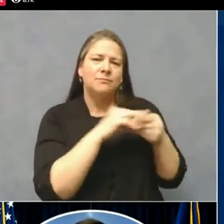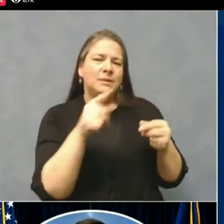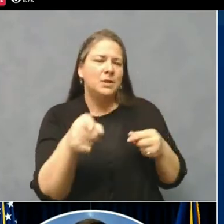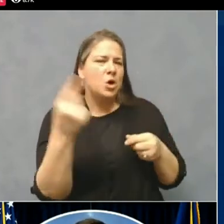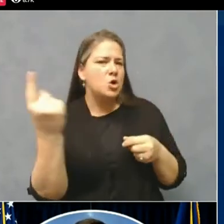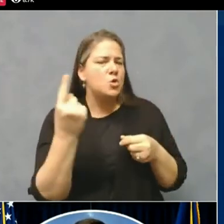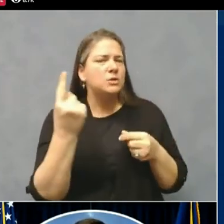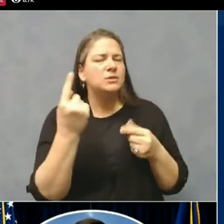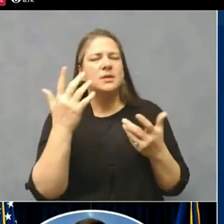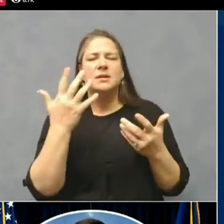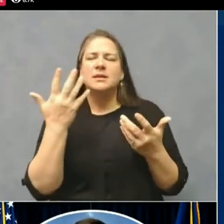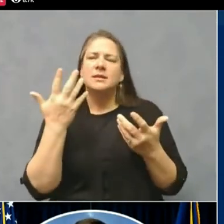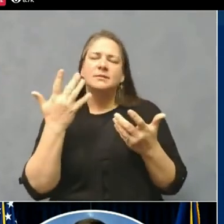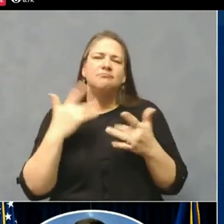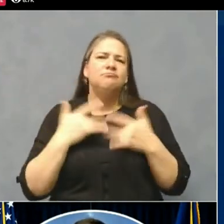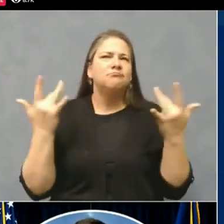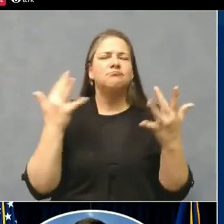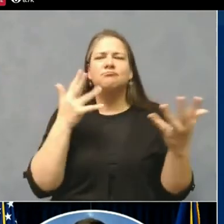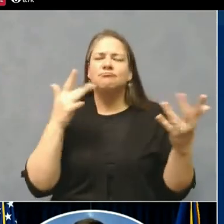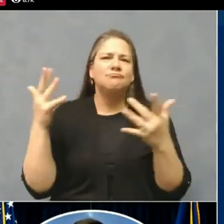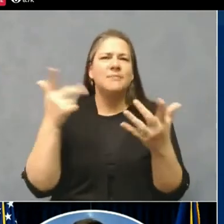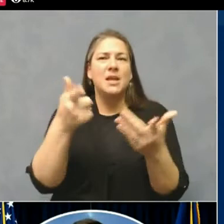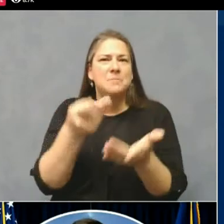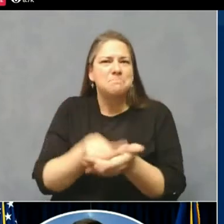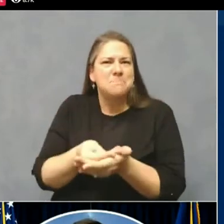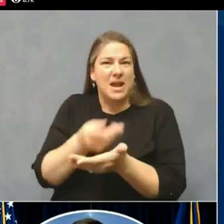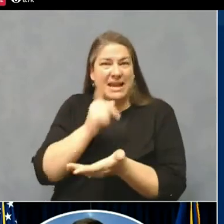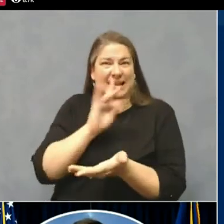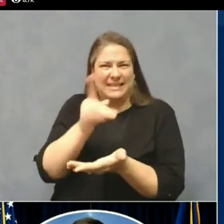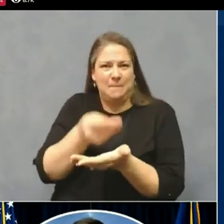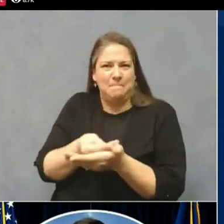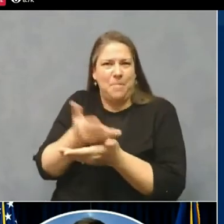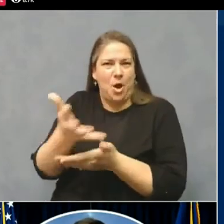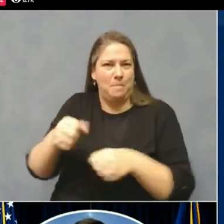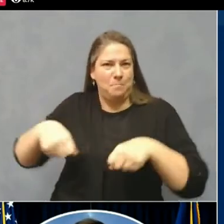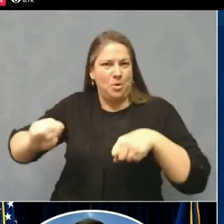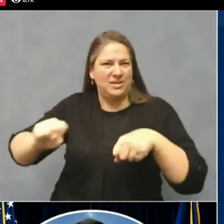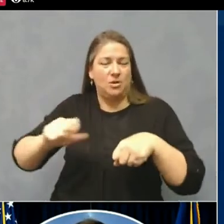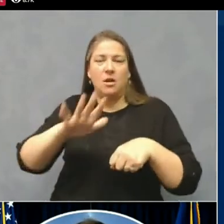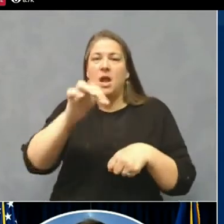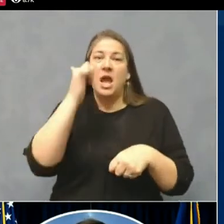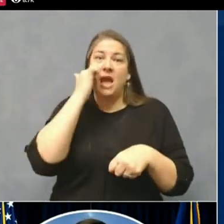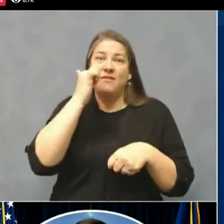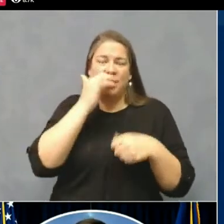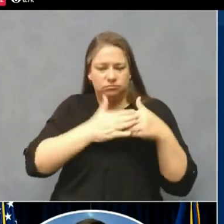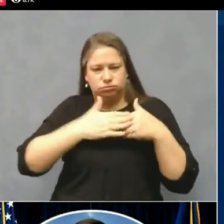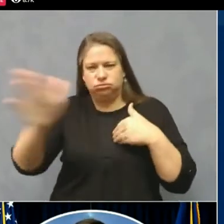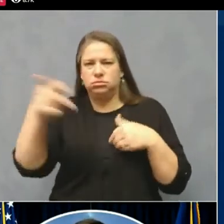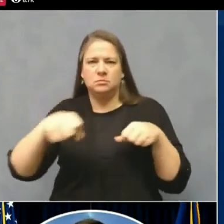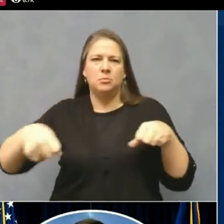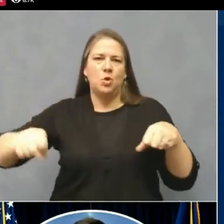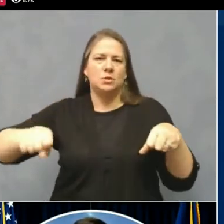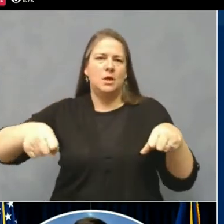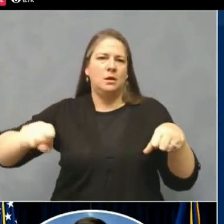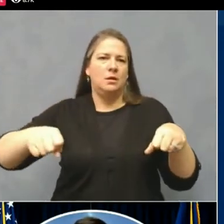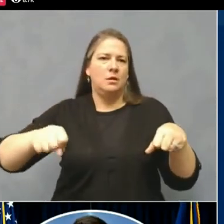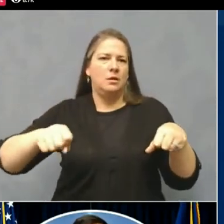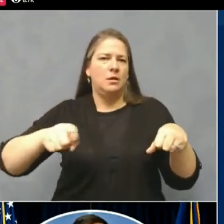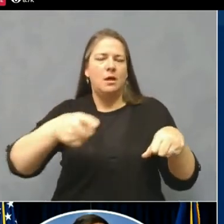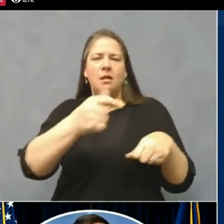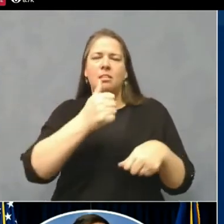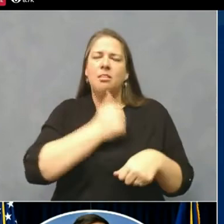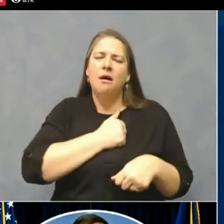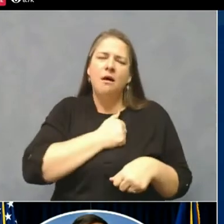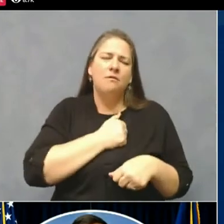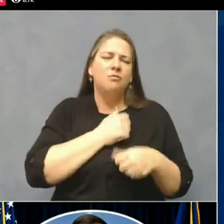18, Michael purchased a motorcycle, and you could always find him riding one every day after. He loved being on the water, talking to people,